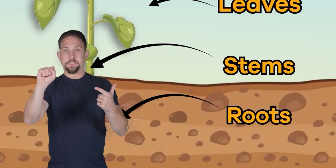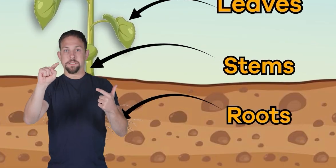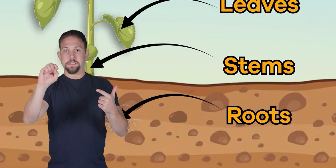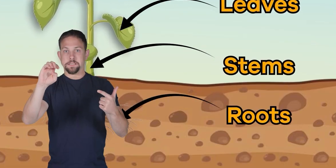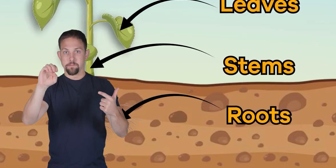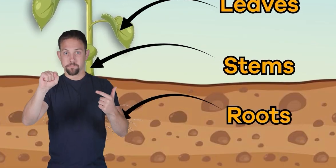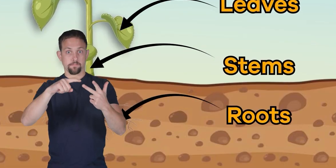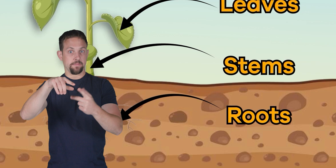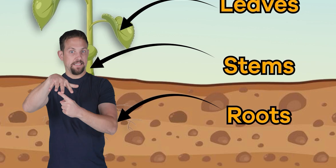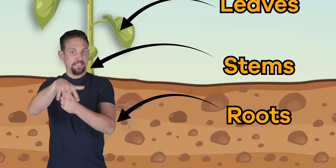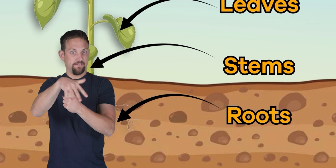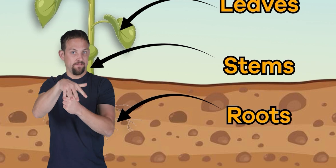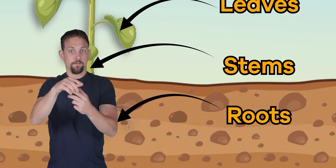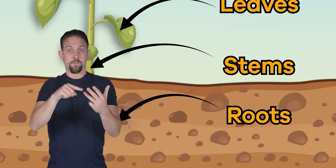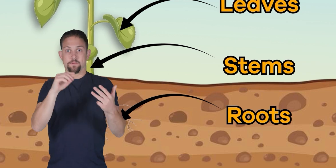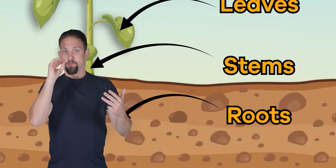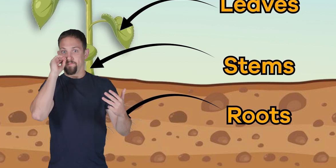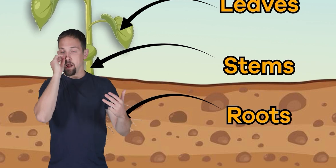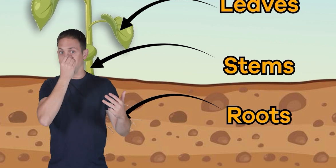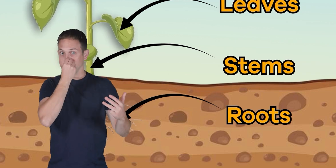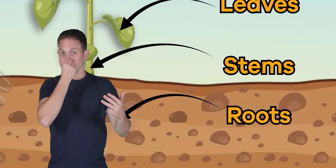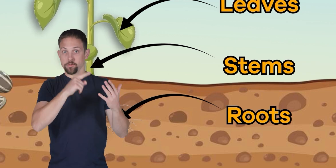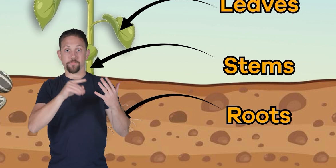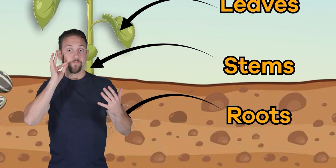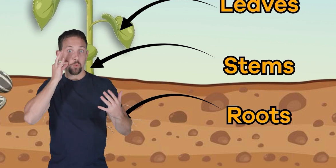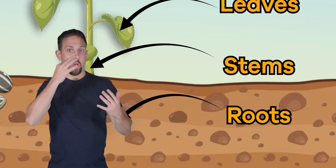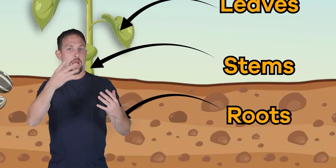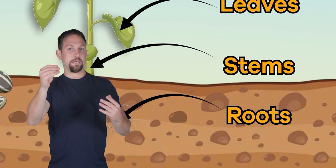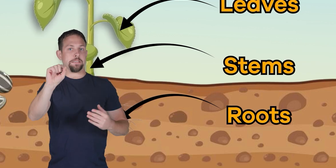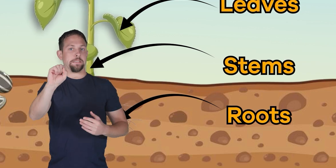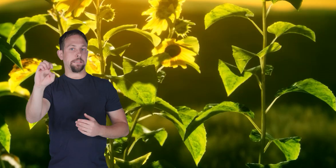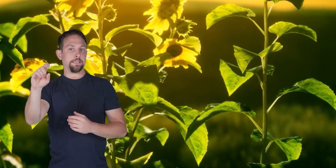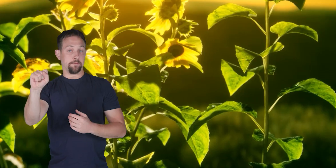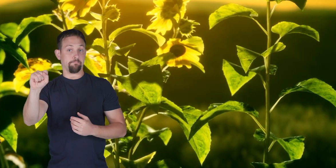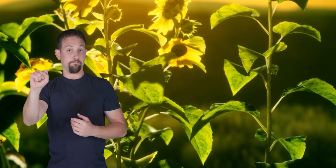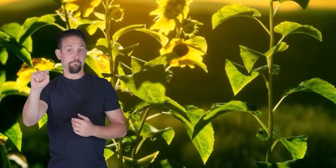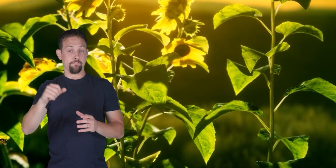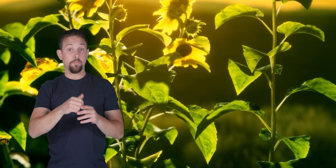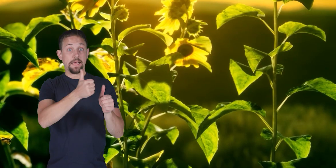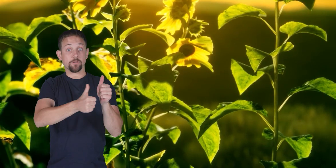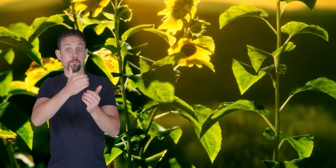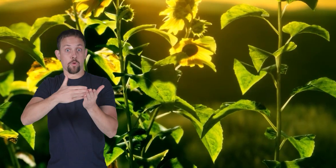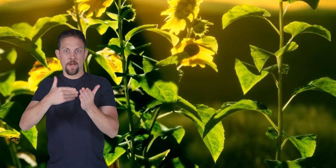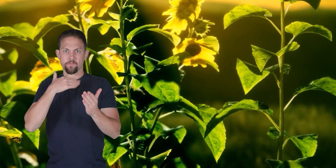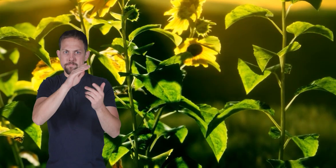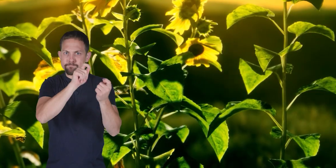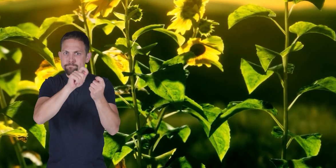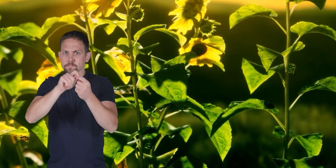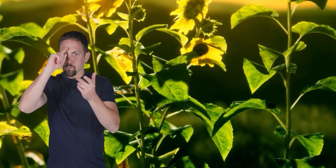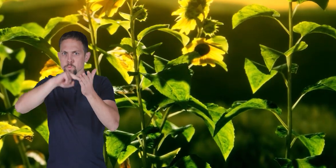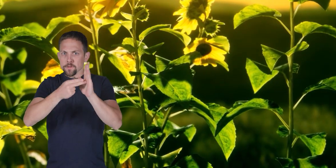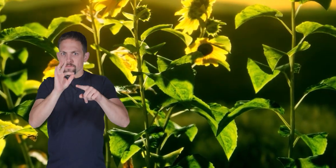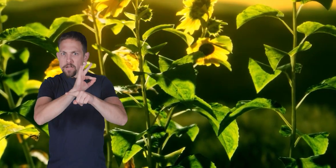leaves flowers fruits and seeds each part has a specific purpose and